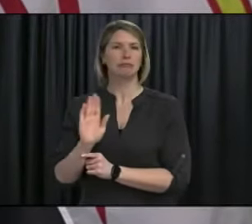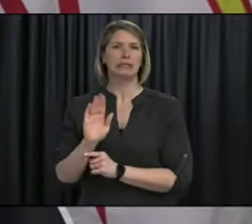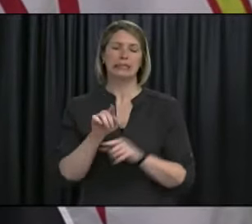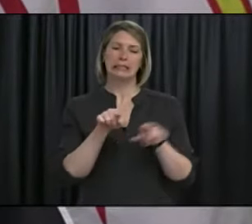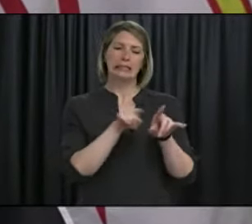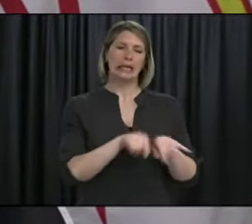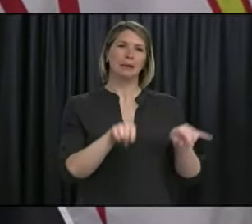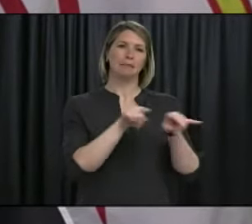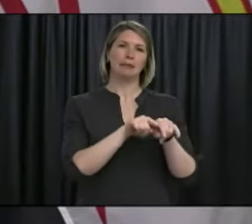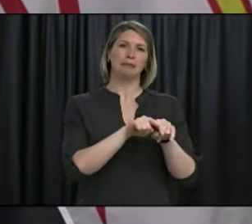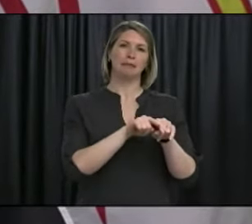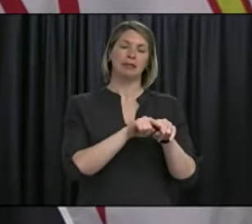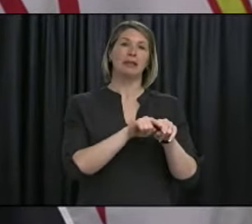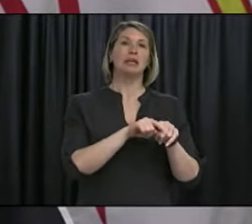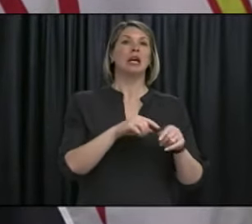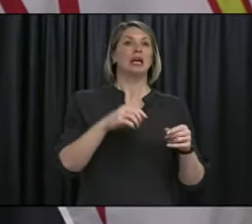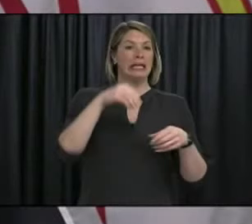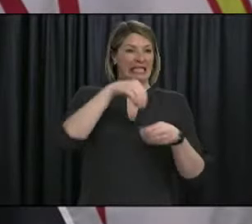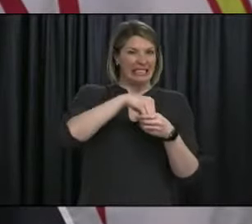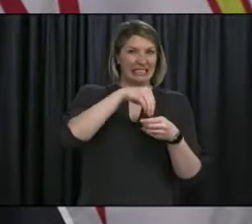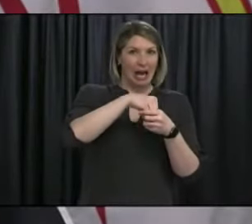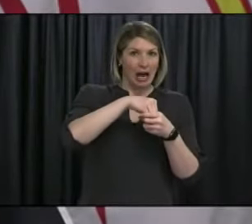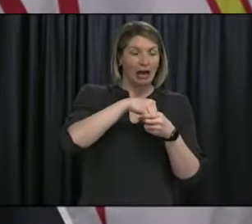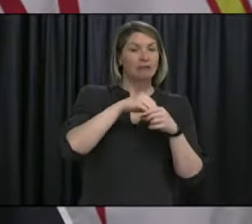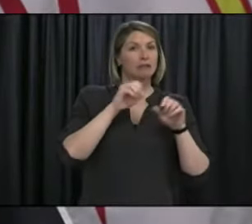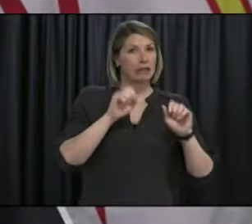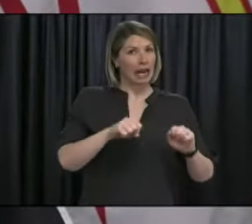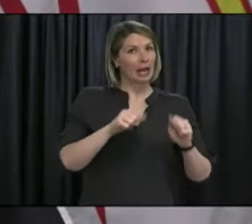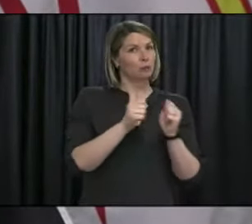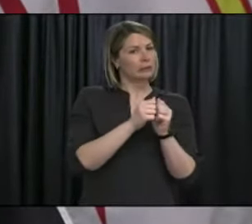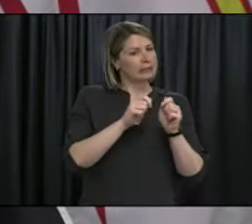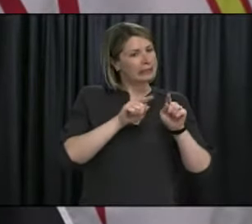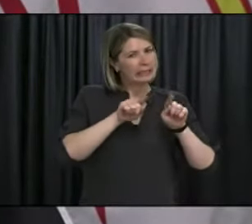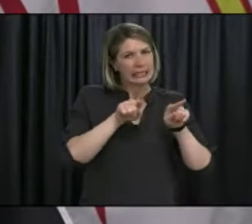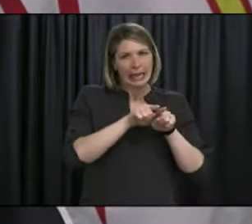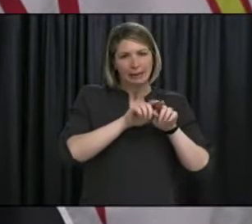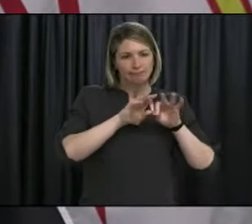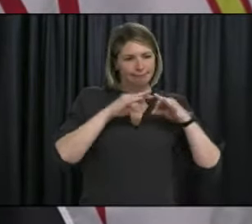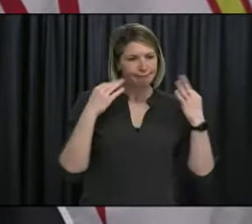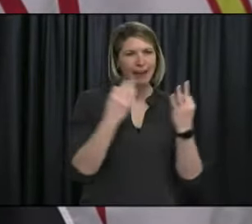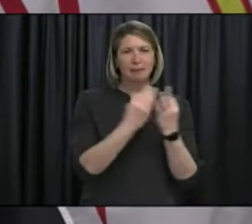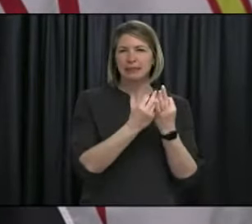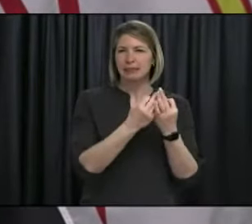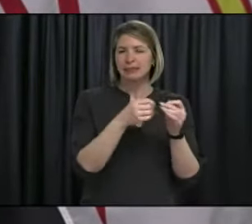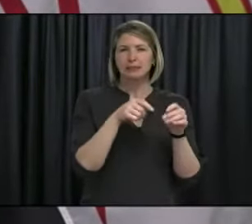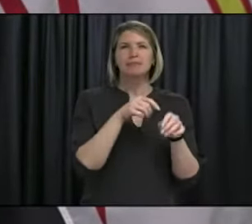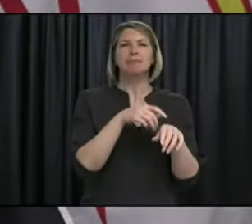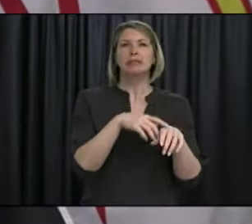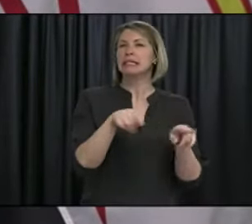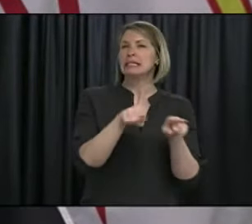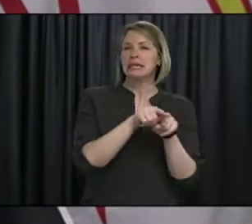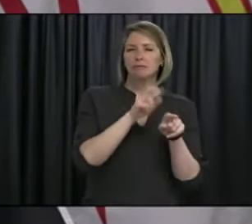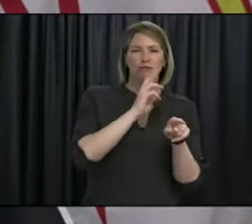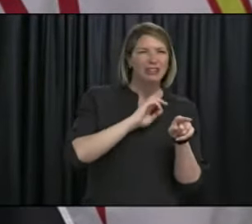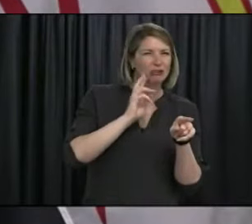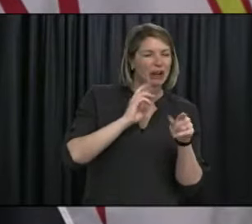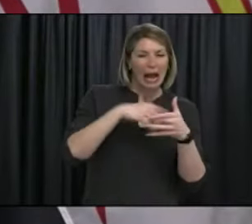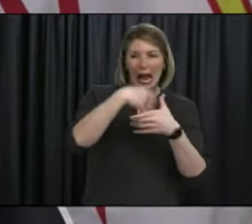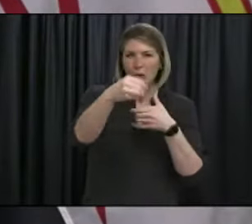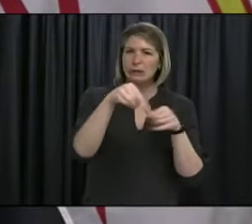mean indoors, without a mask, in close proximity to one another, such as those seated together at a restaurant or in a home.